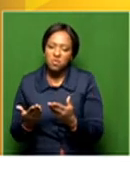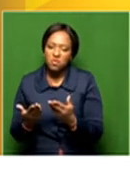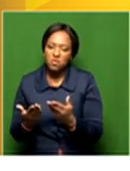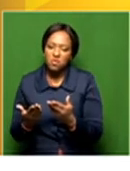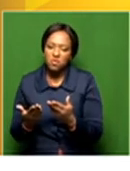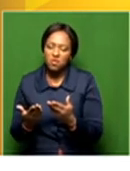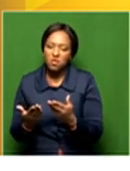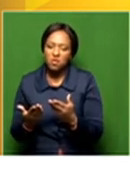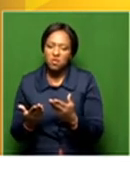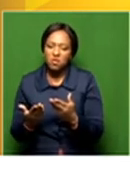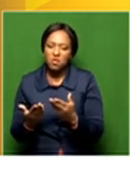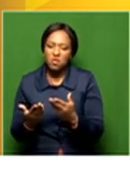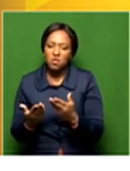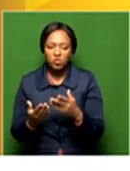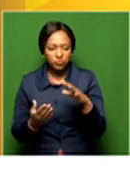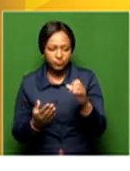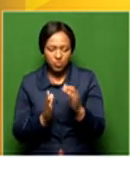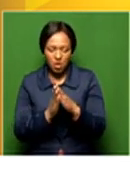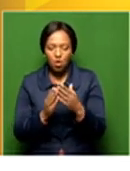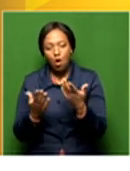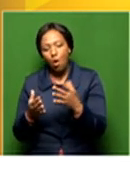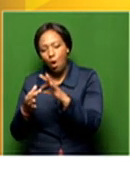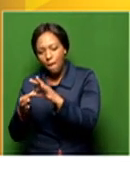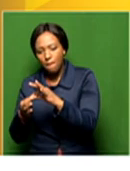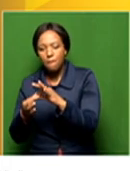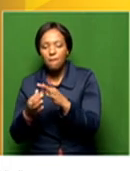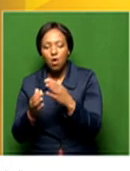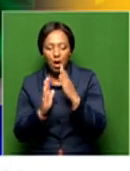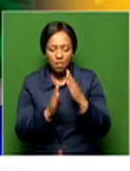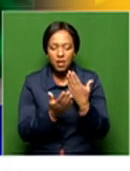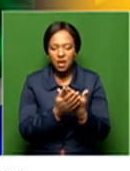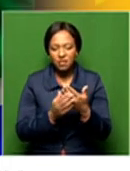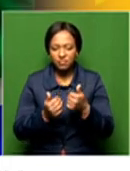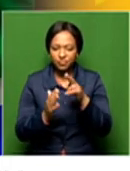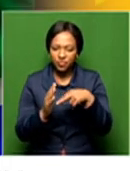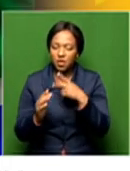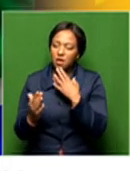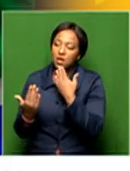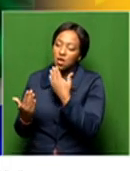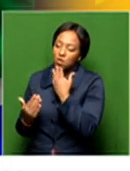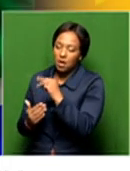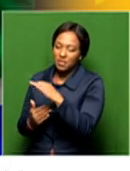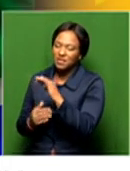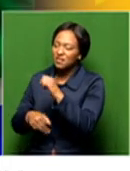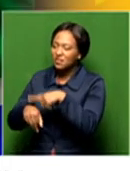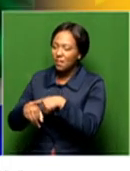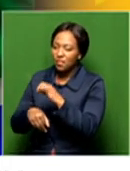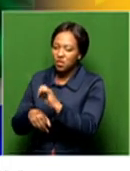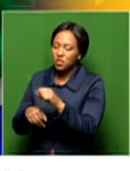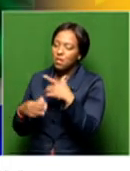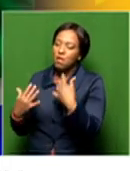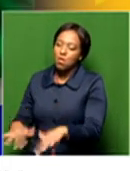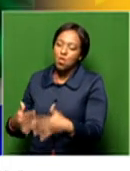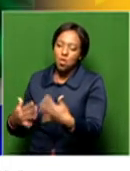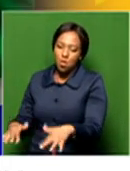the case of your home and to let that go to a library. All right. MEC, we appreciate your time, and we appreciate the government's